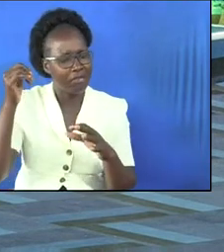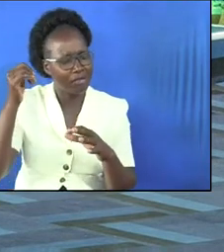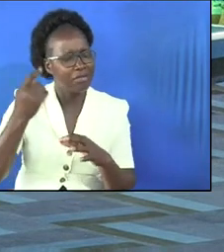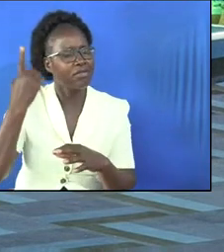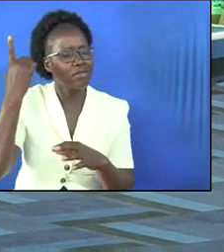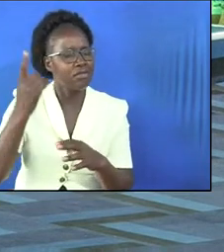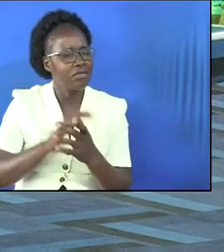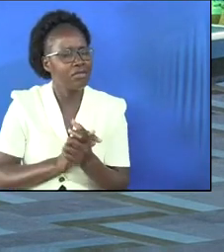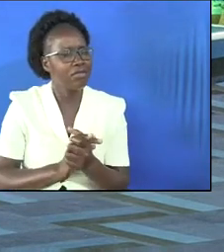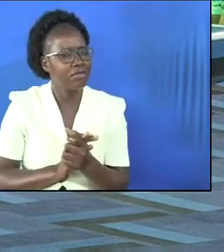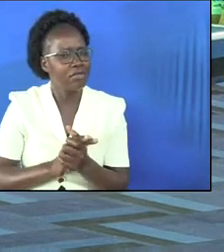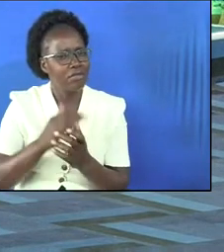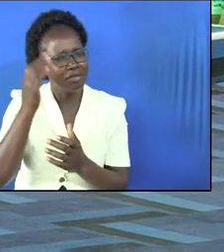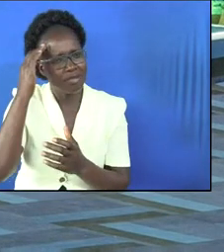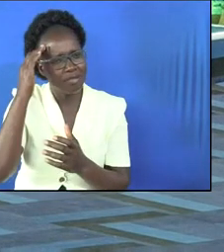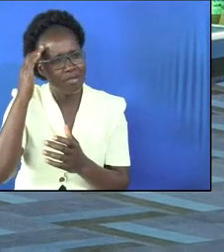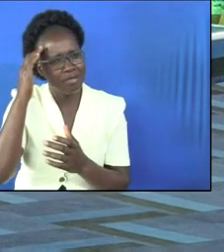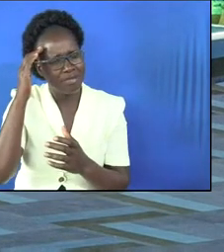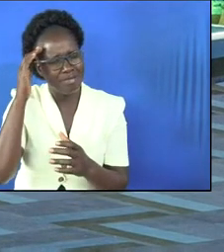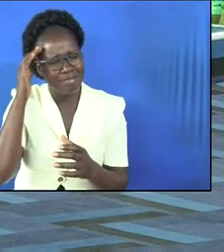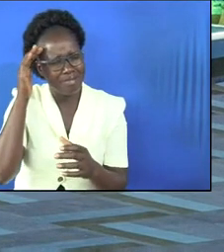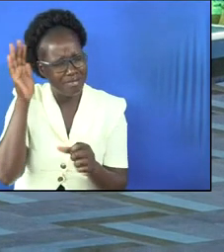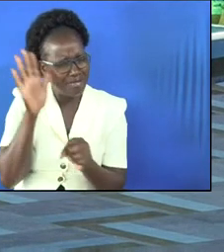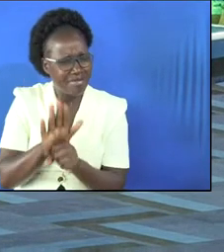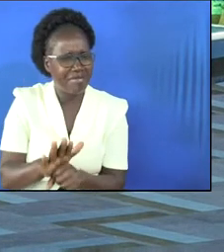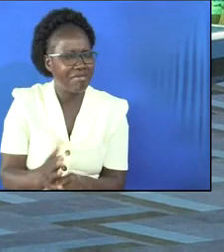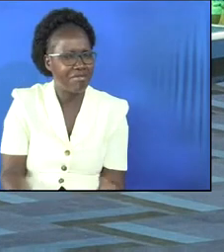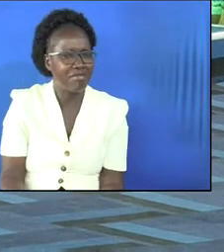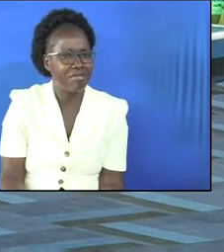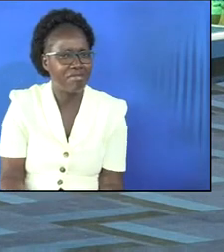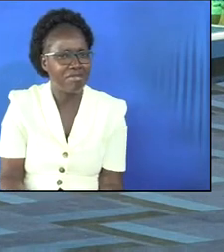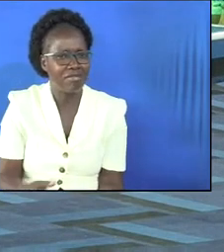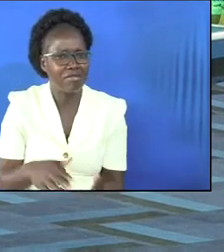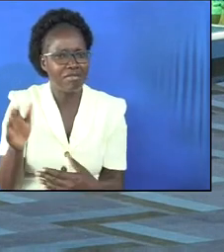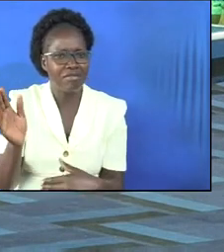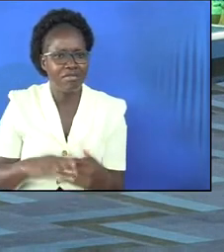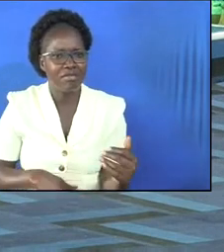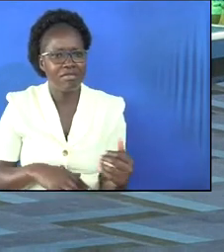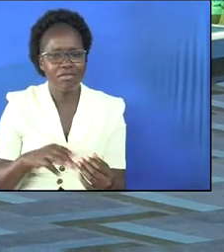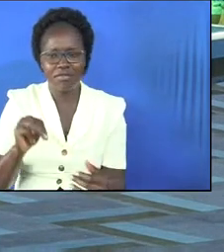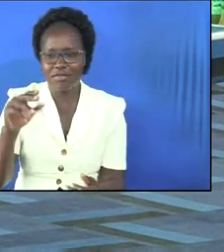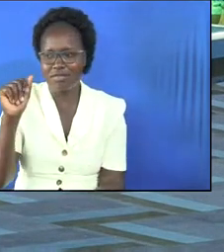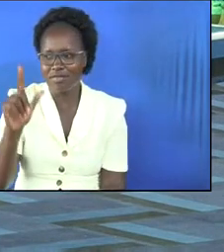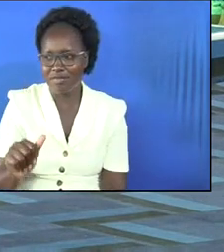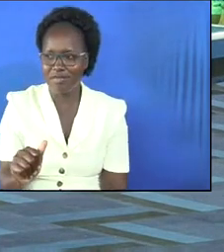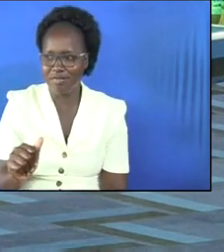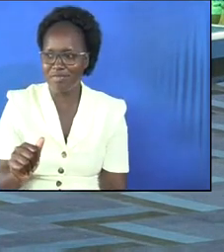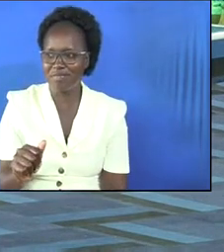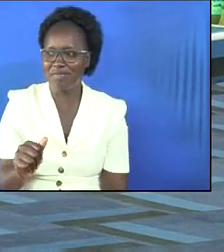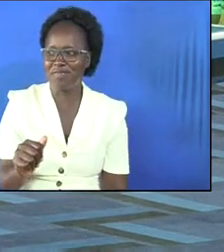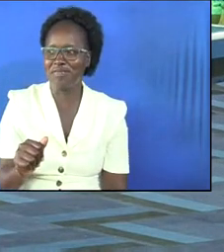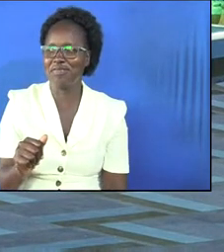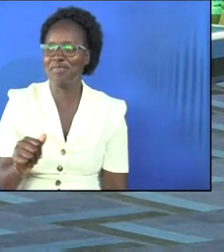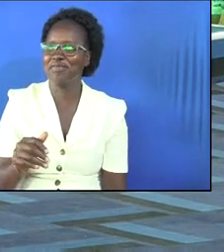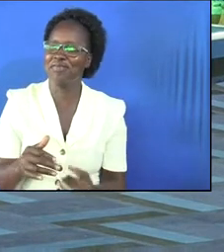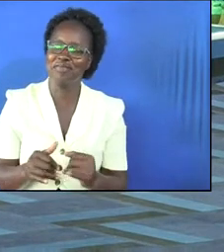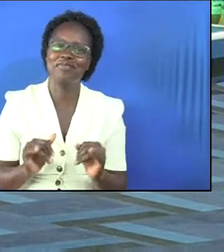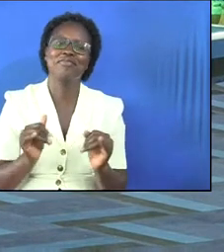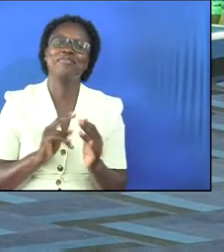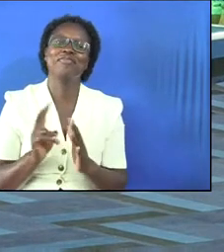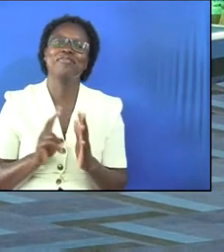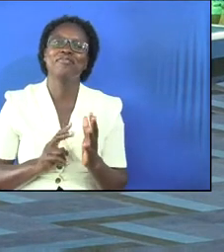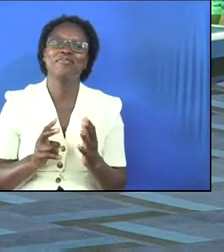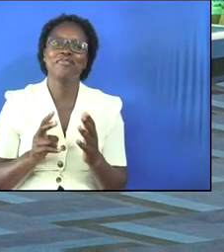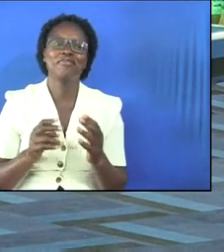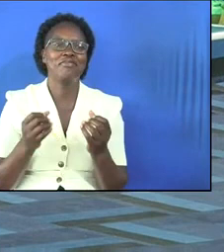your head is so compact more than mala that you try reading